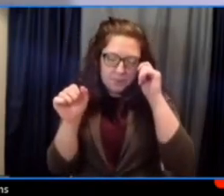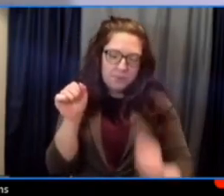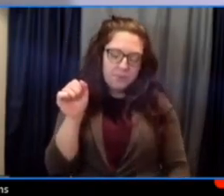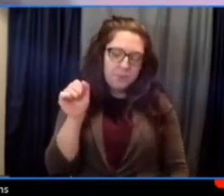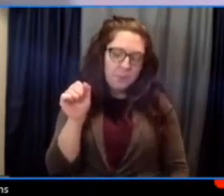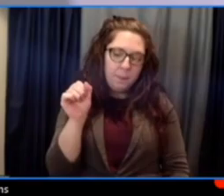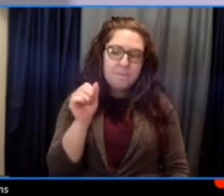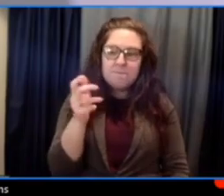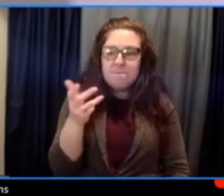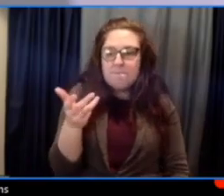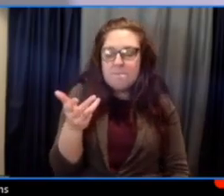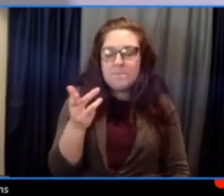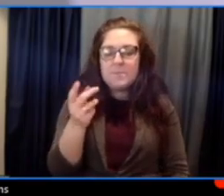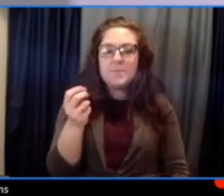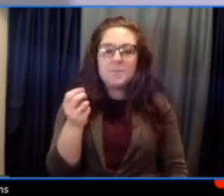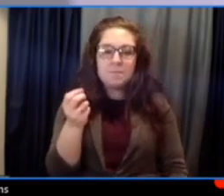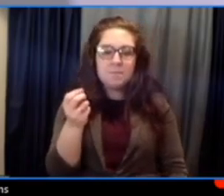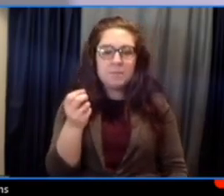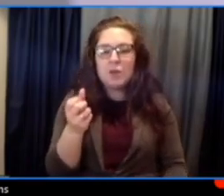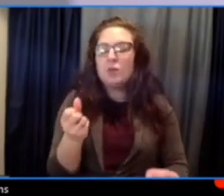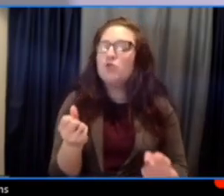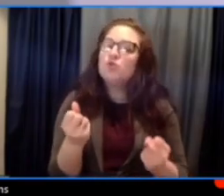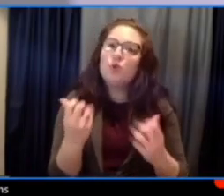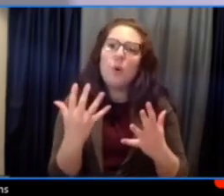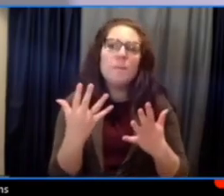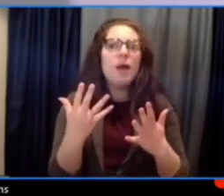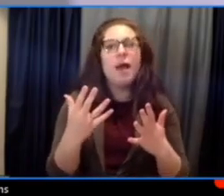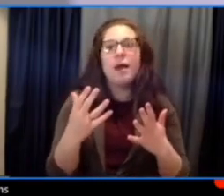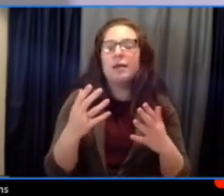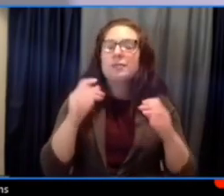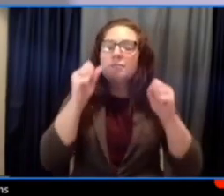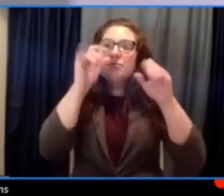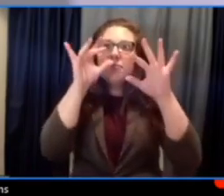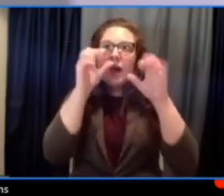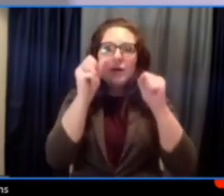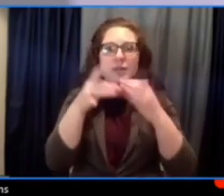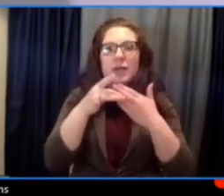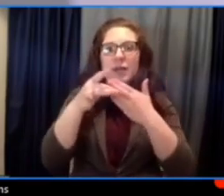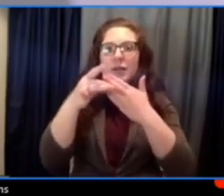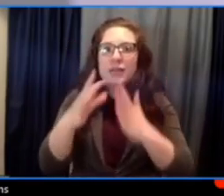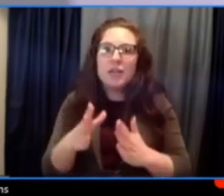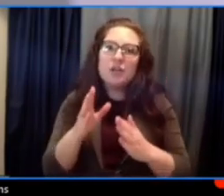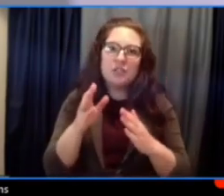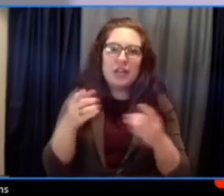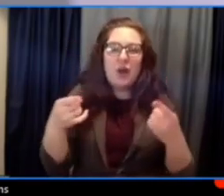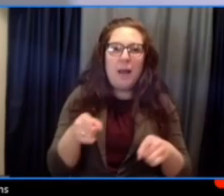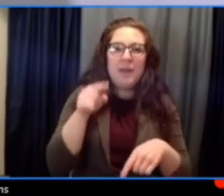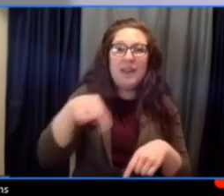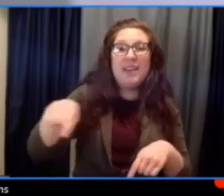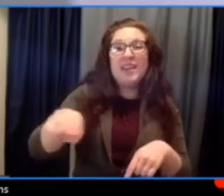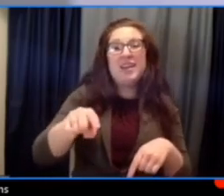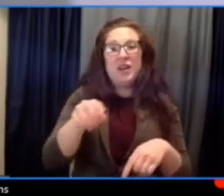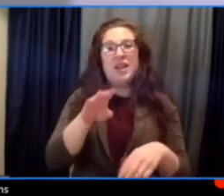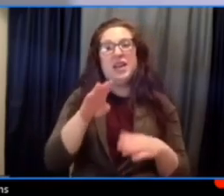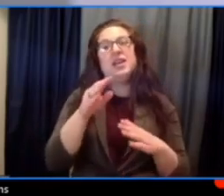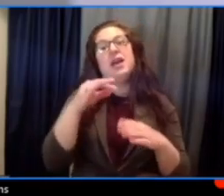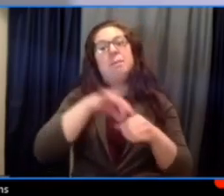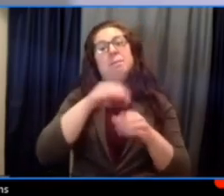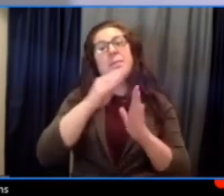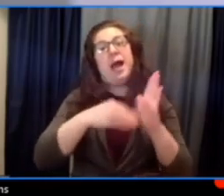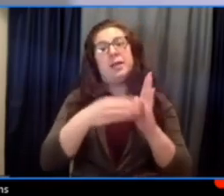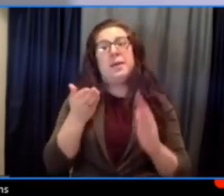there's just there's already just so many brilliant leaders in ballot measure states who have been and continue to do the work, and who need our support,